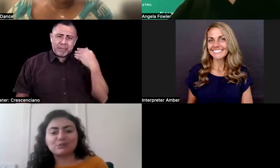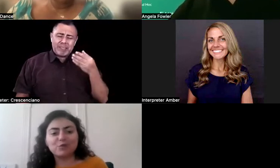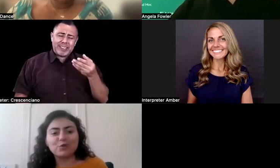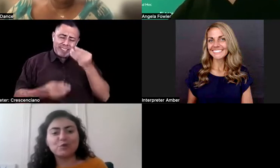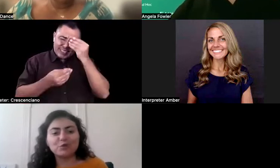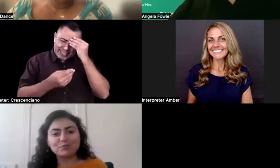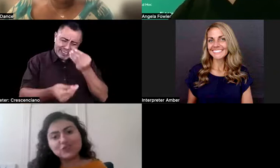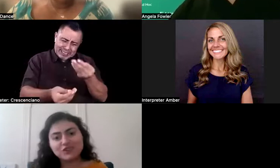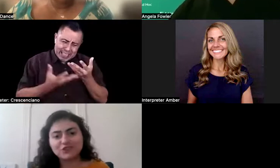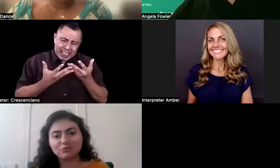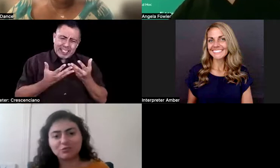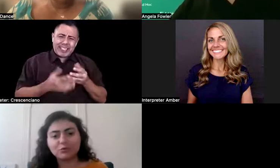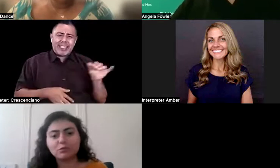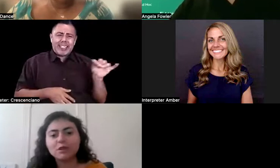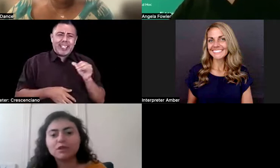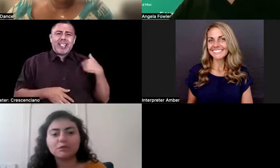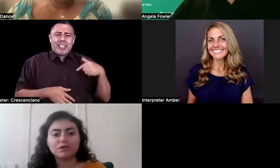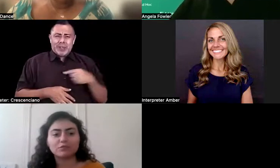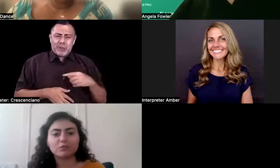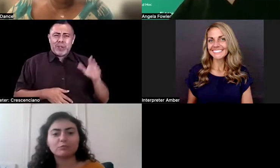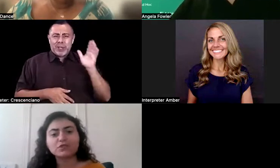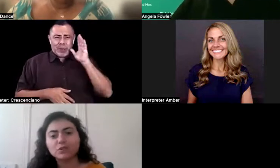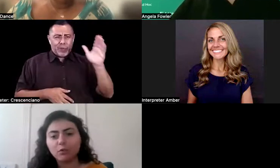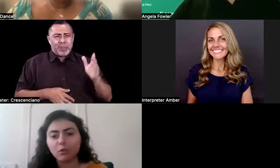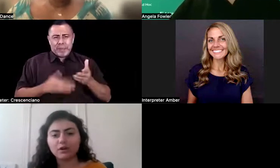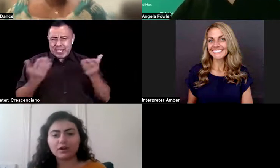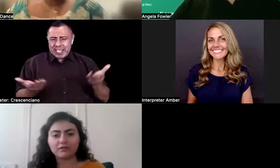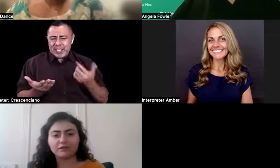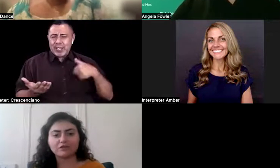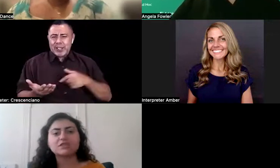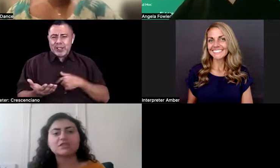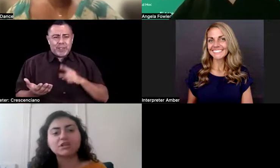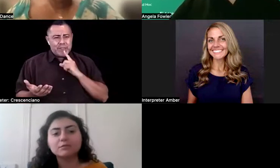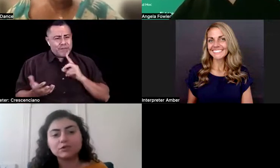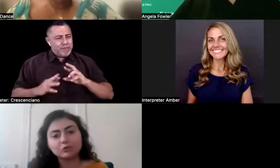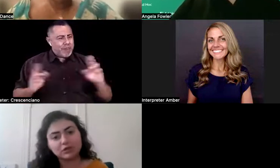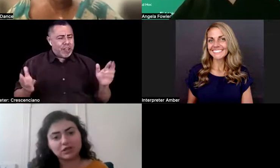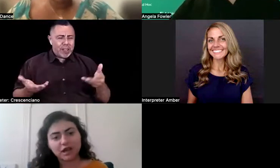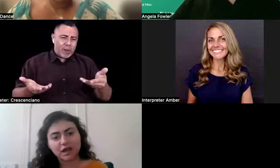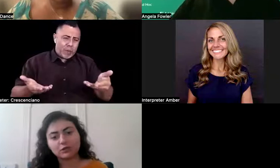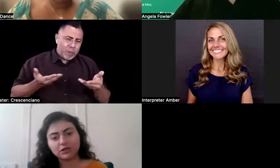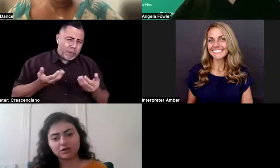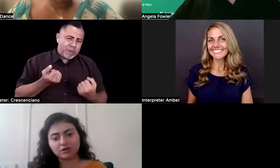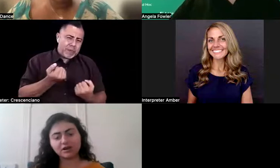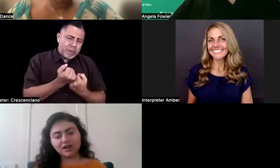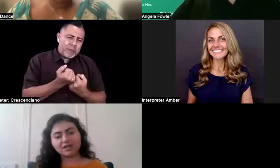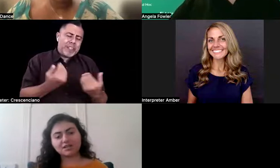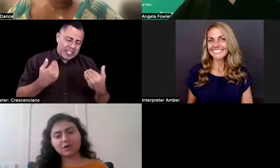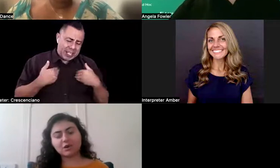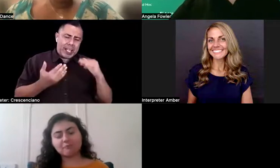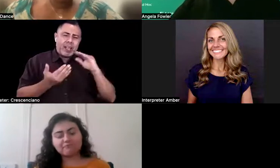we will be here. We'll be welcoming. We'll be supportive. There is a community out here.